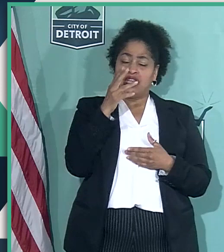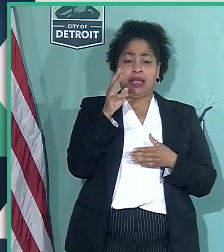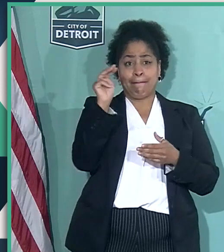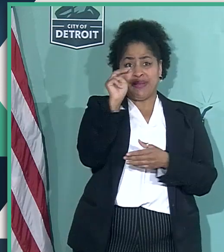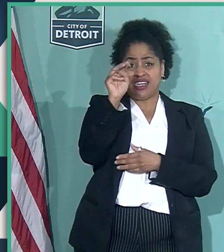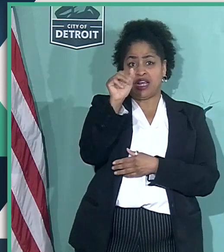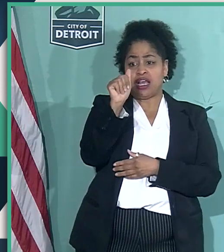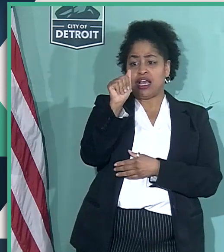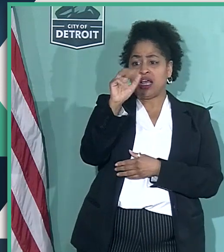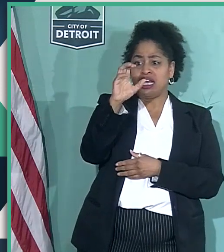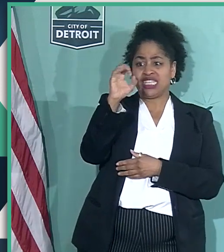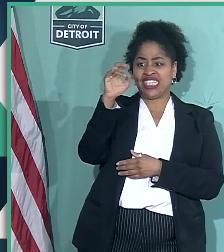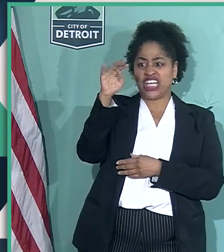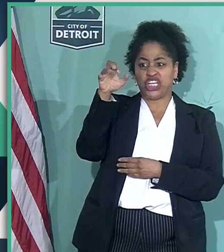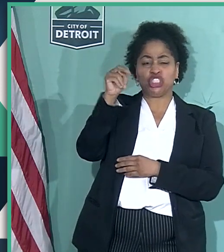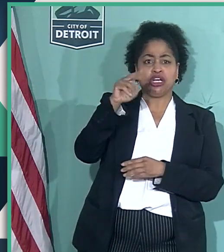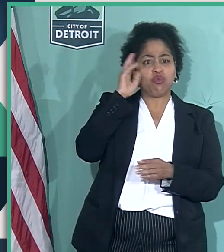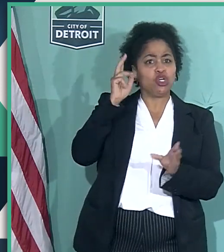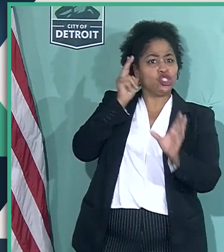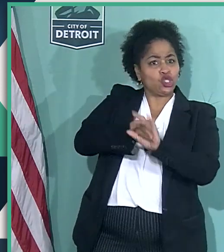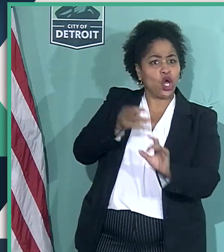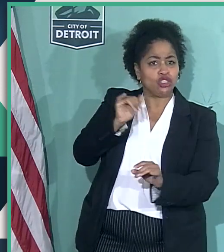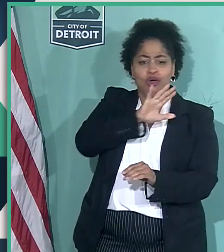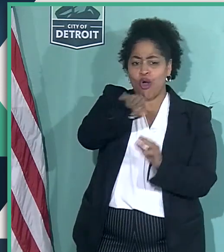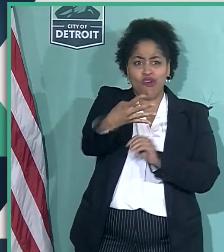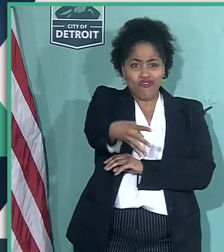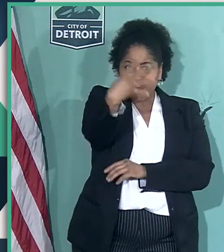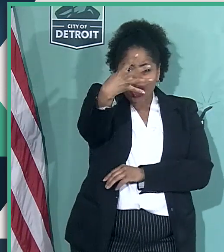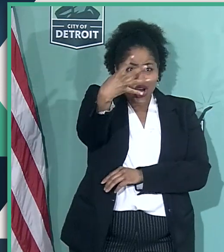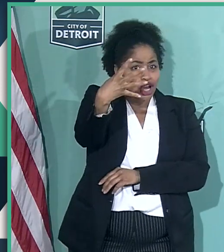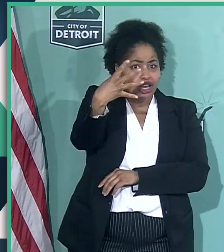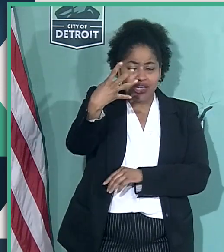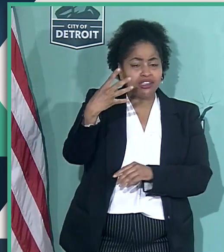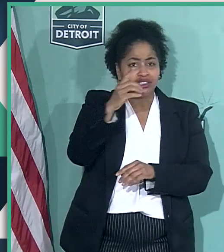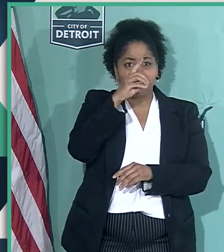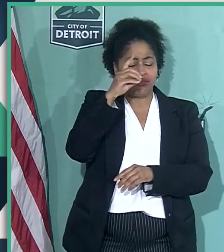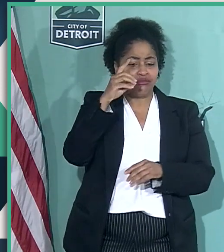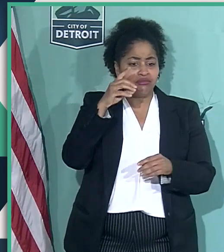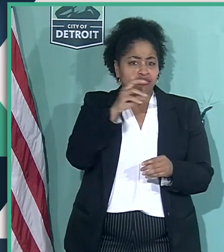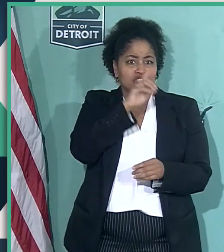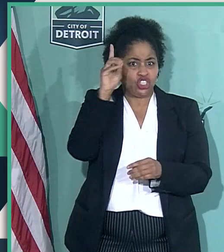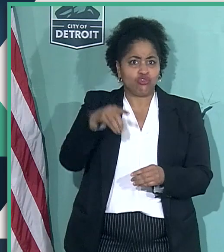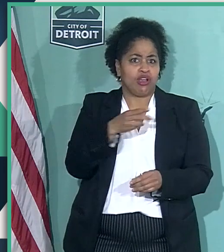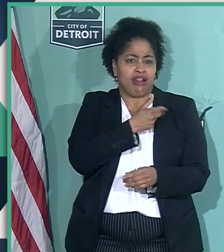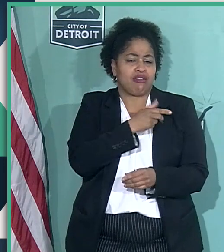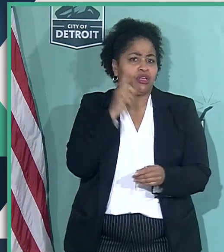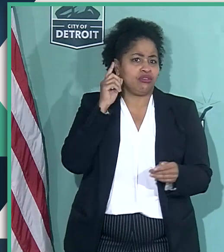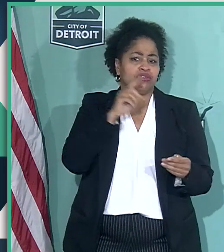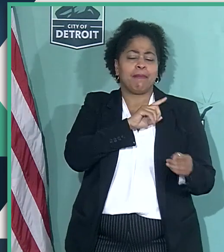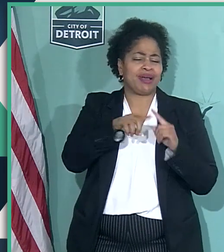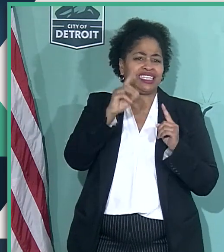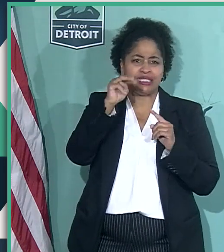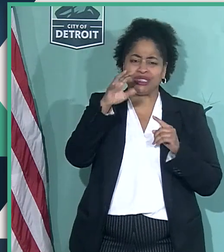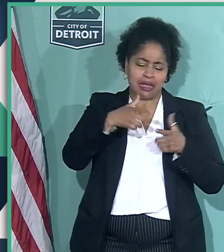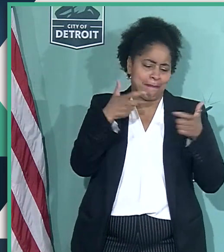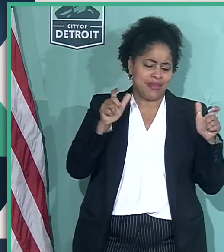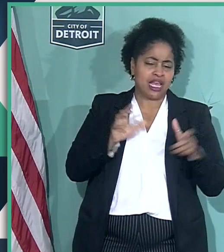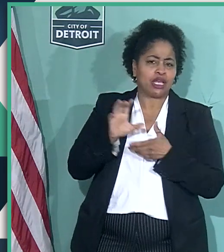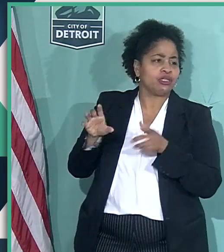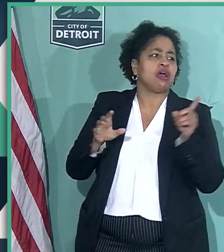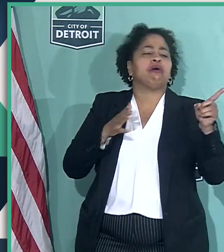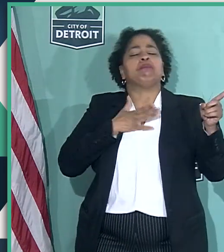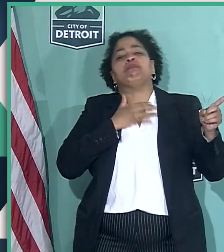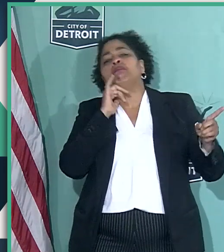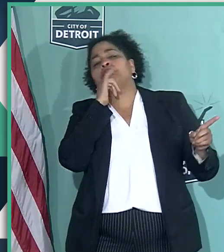joining the three of them. So it will be all four Detroit systems participating together. But DMC has been a major contributor. Okay. That was my mistake. I